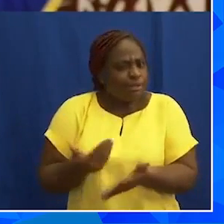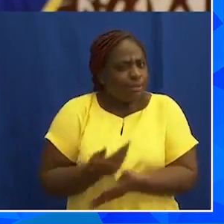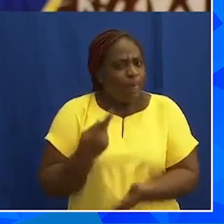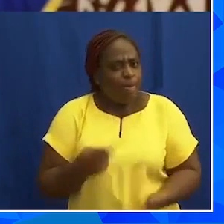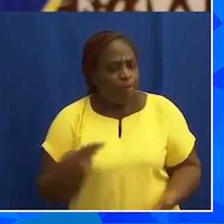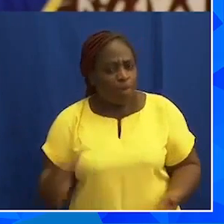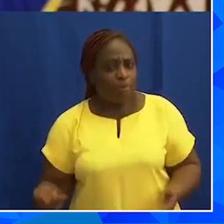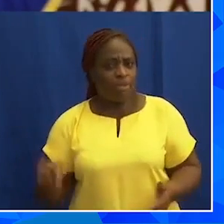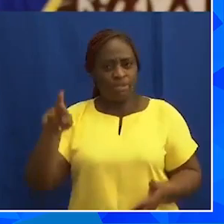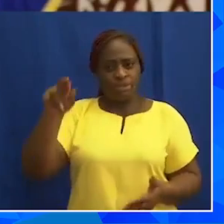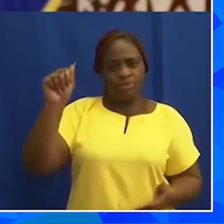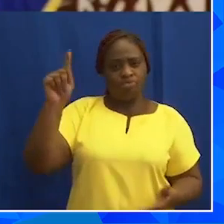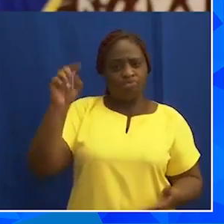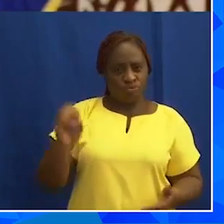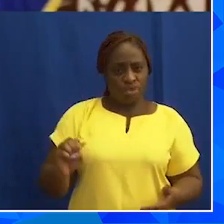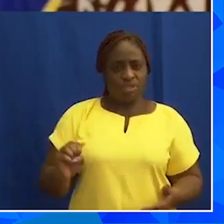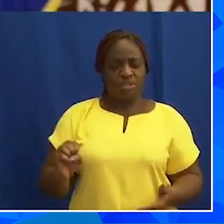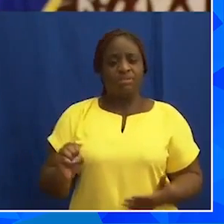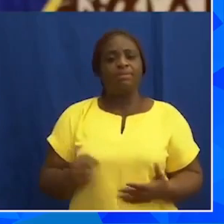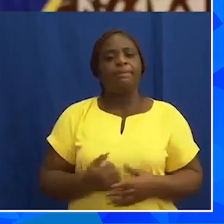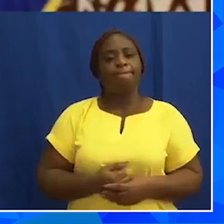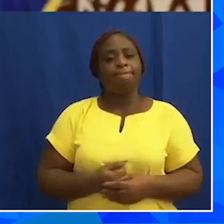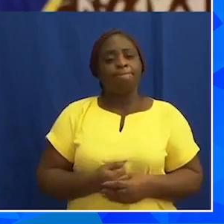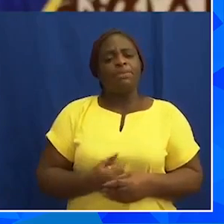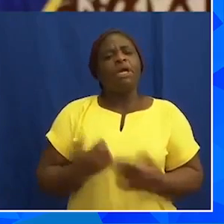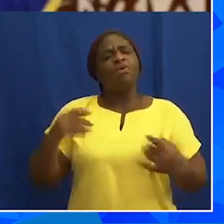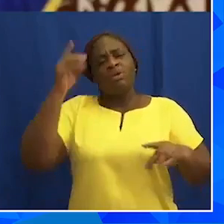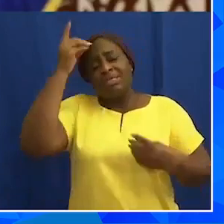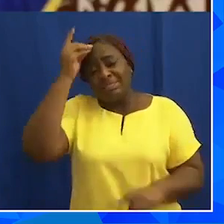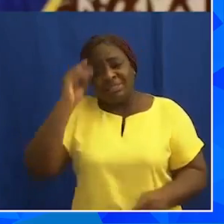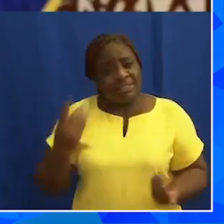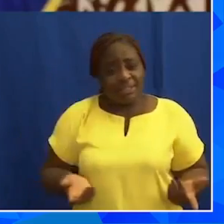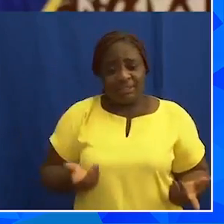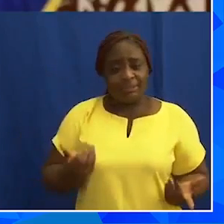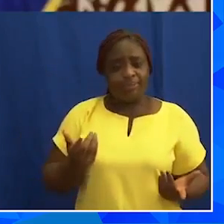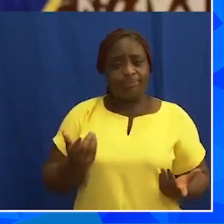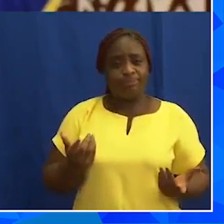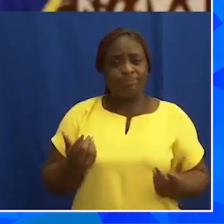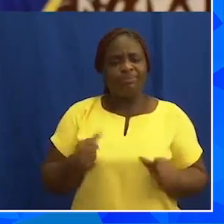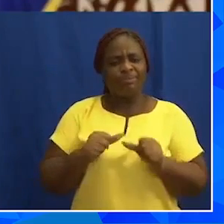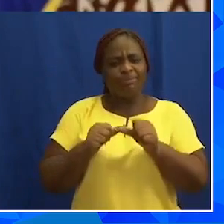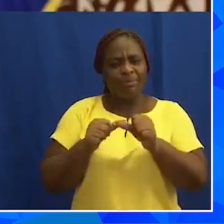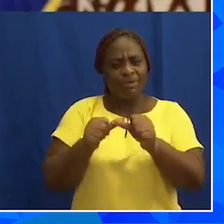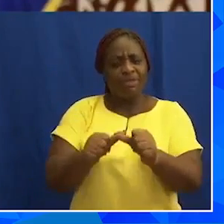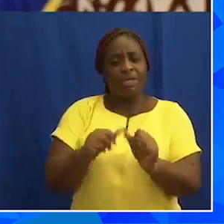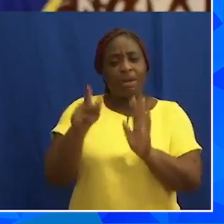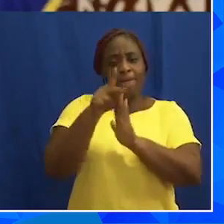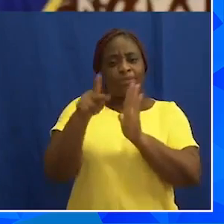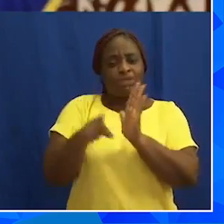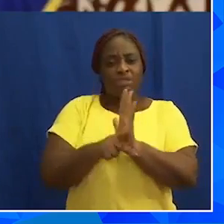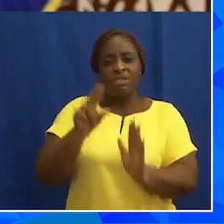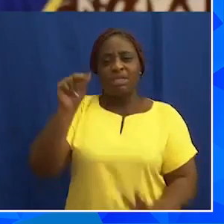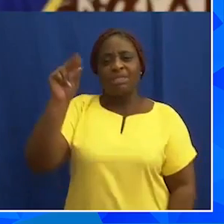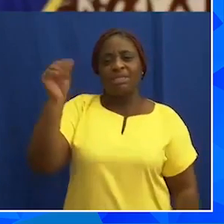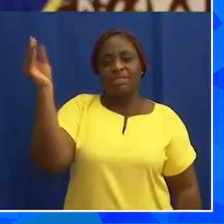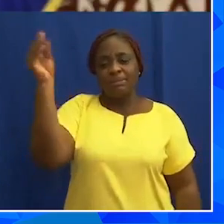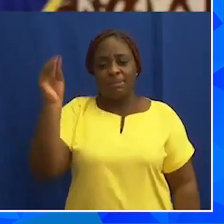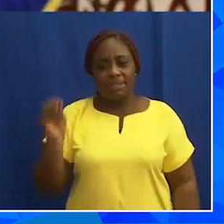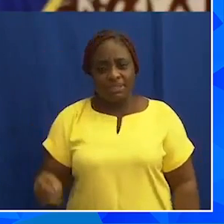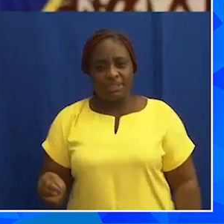rate regime. We've also decided to continue with the policy of 30% cut